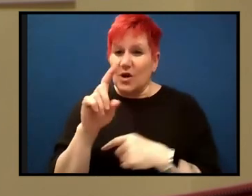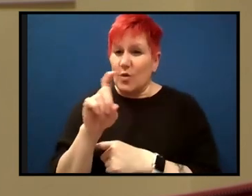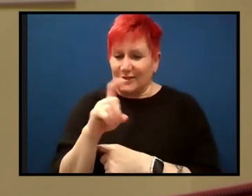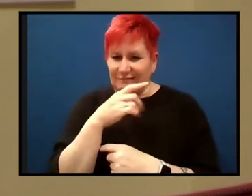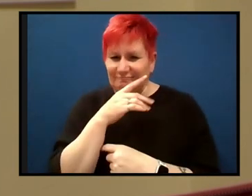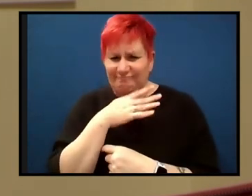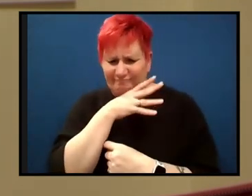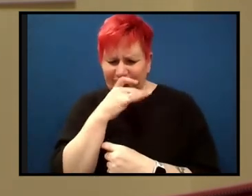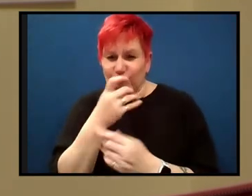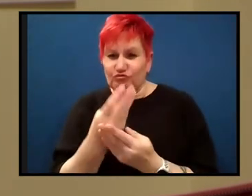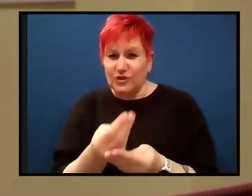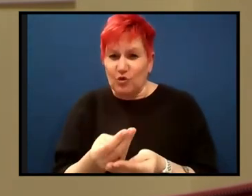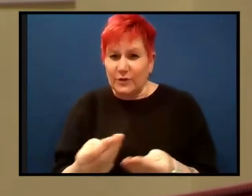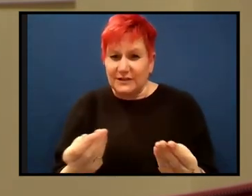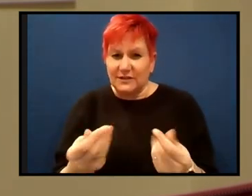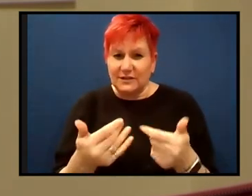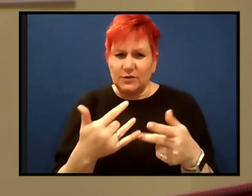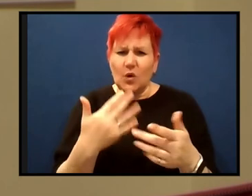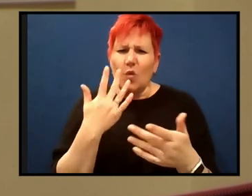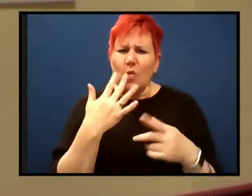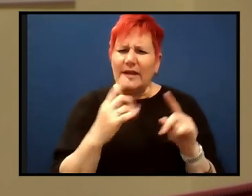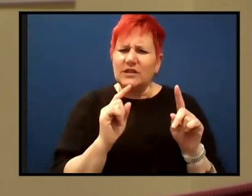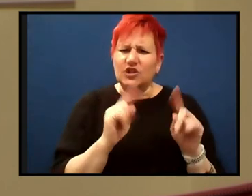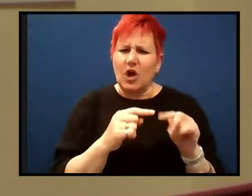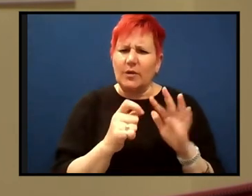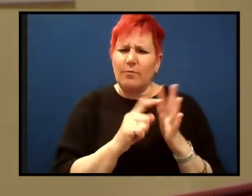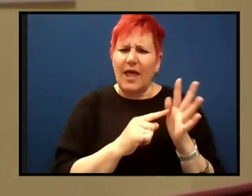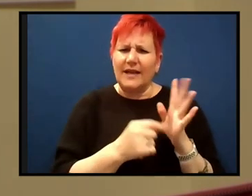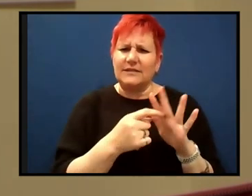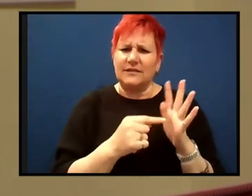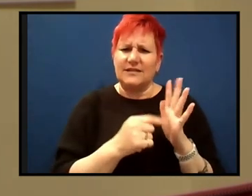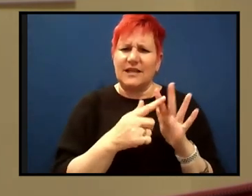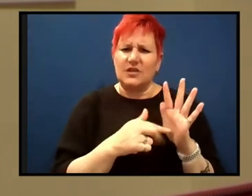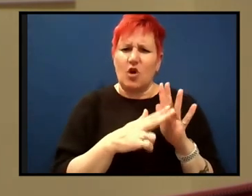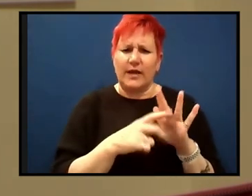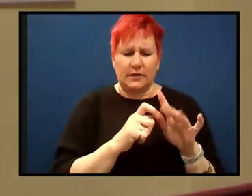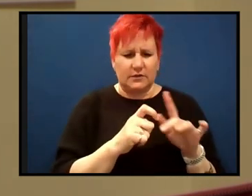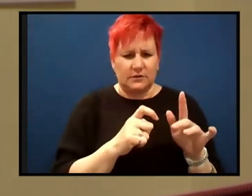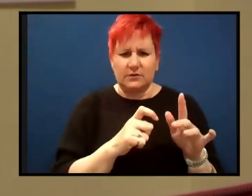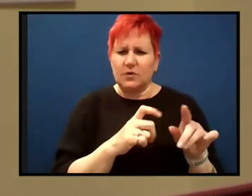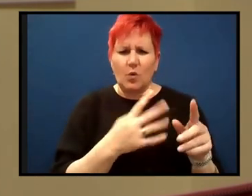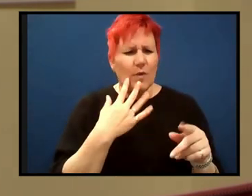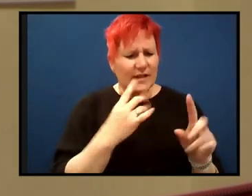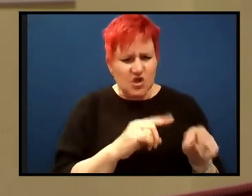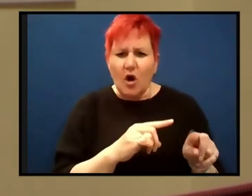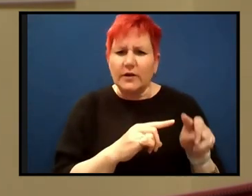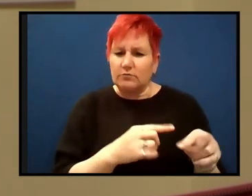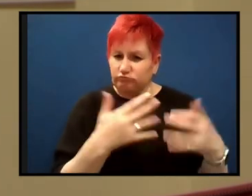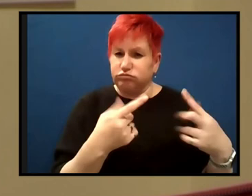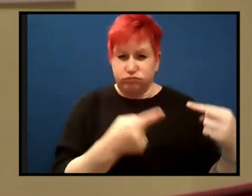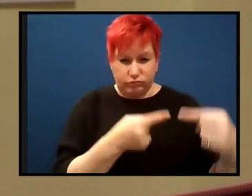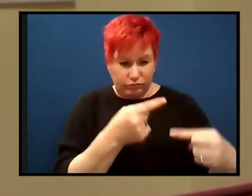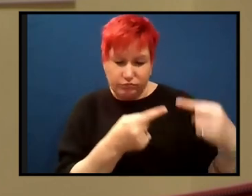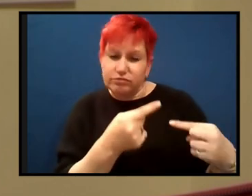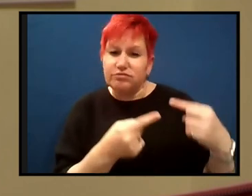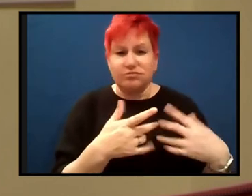in terms of the, when did plate tectonics begin? That's something we've, there's lots of ideas, lots of arguments about when plate